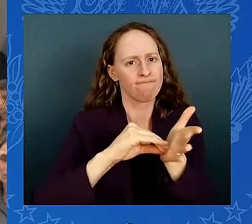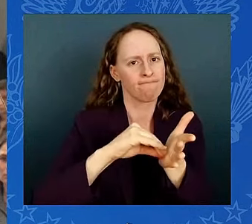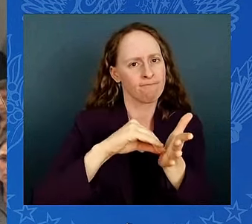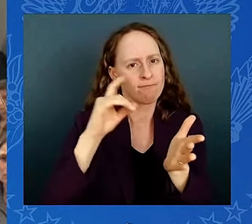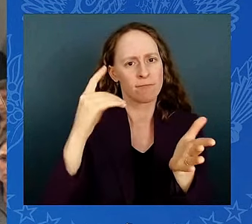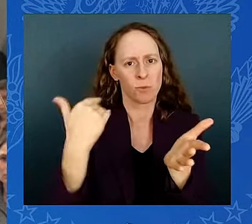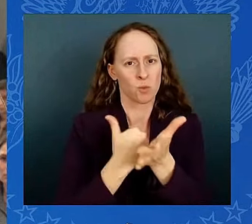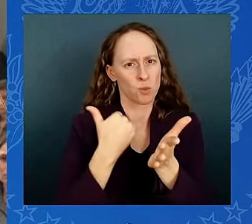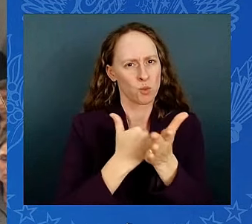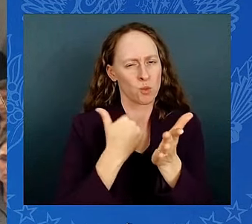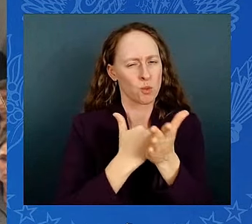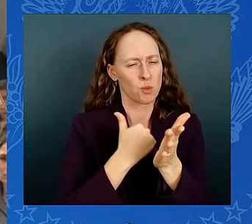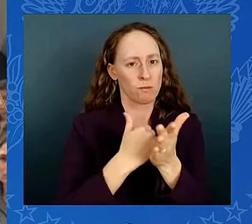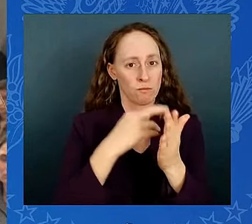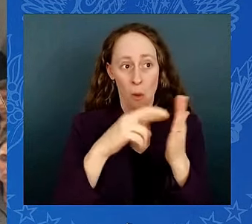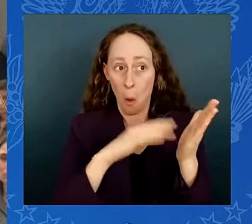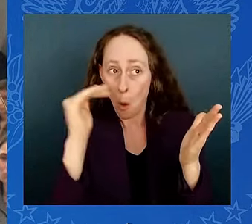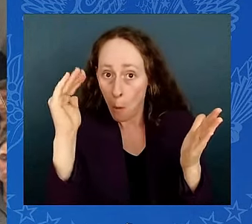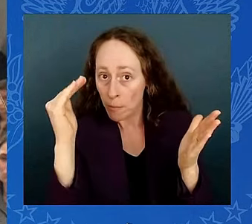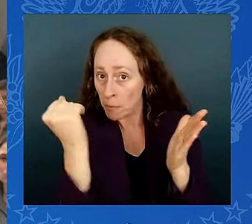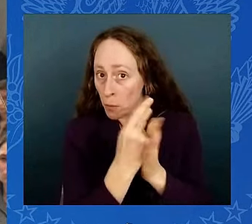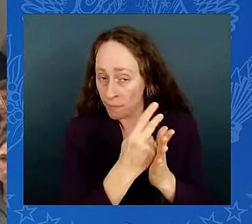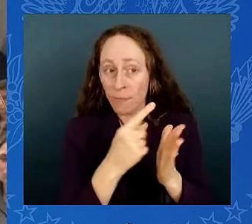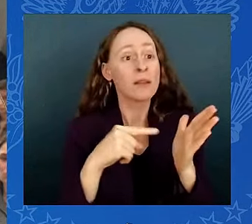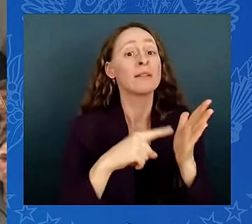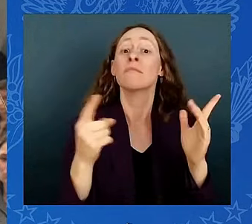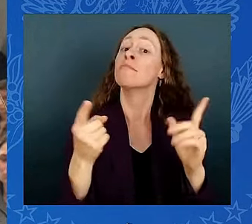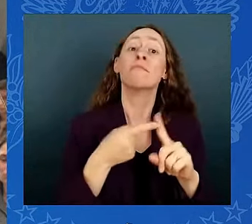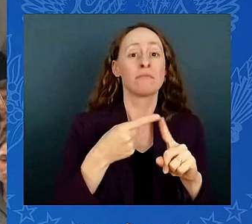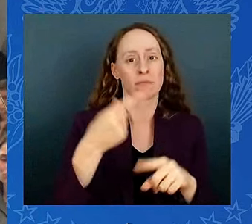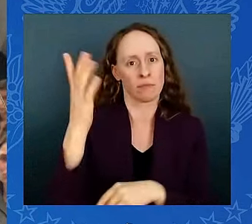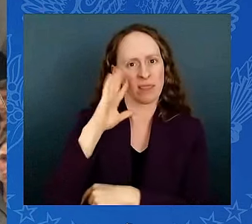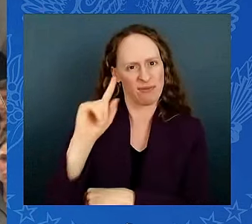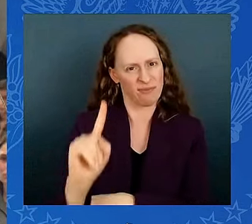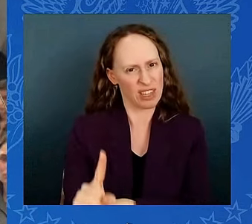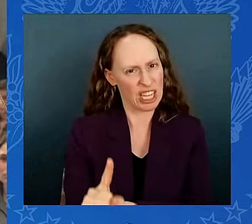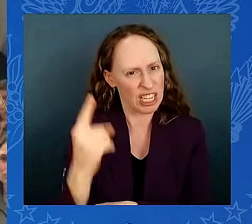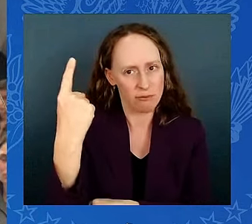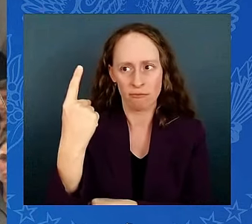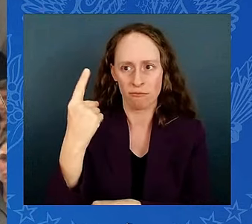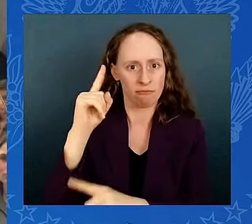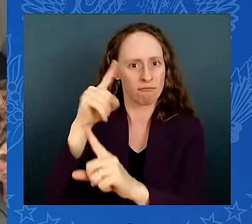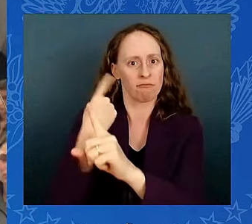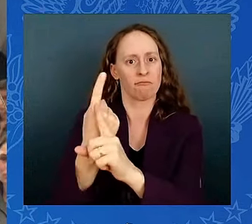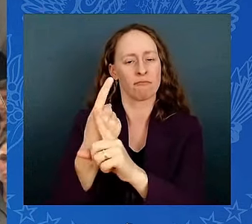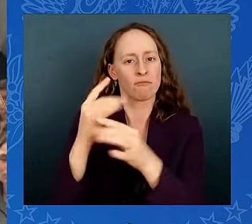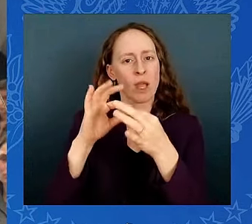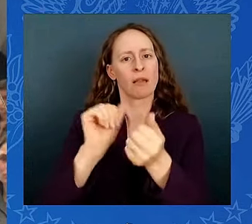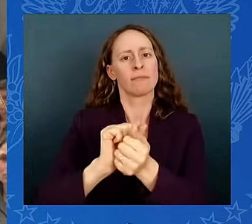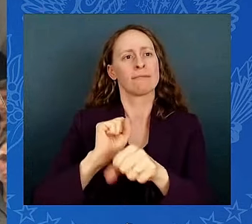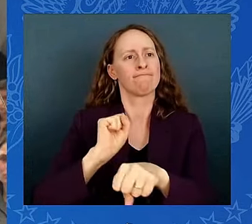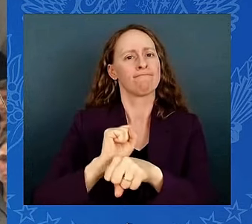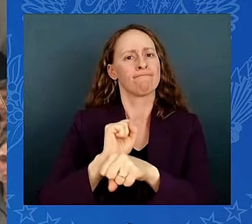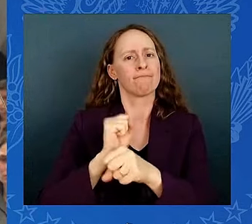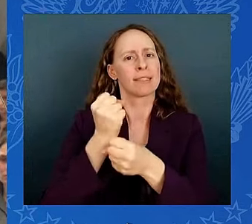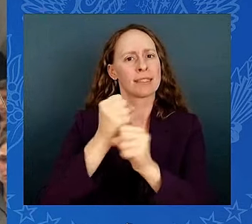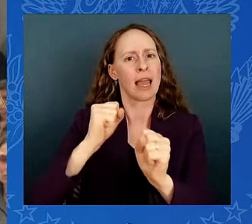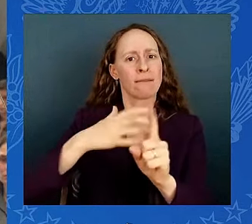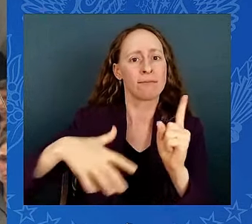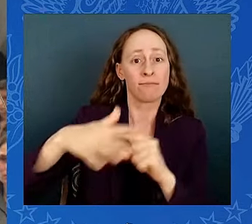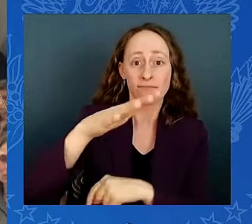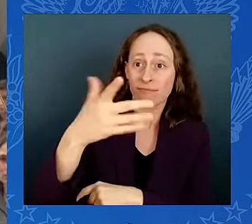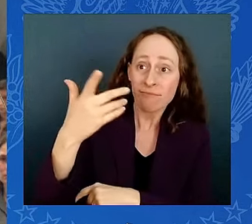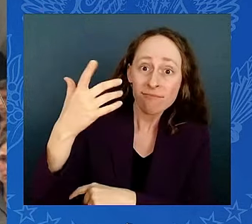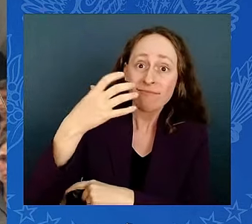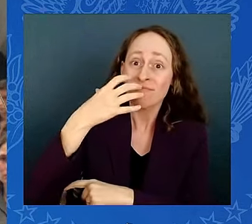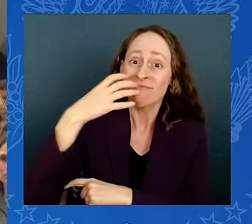standard for excessive heat in the workplace. This includes things like developing response plans to heat illness, training employees and